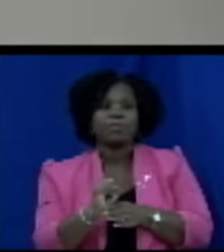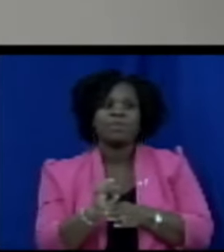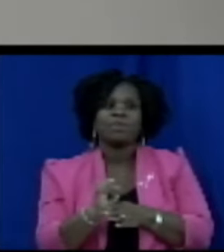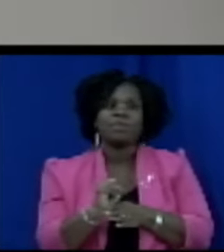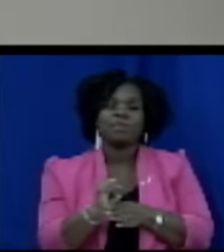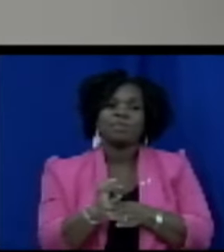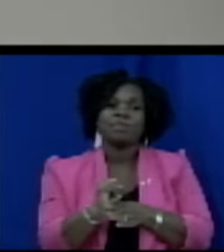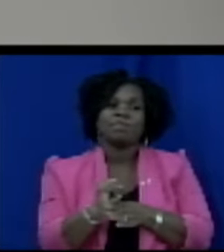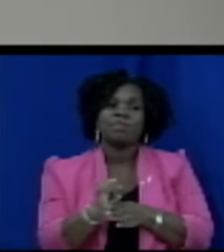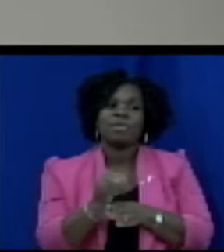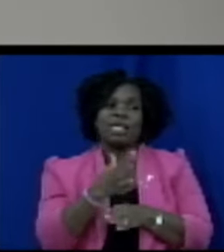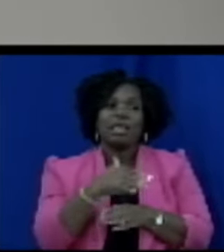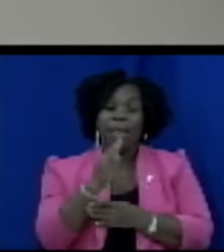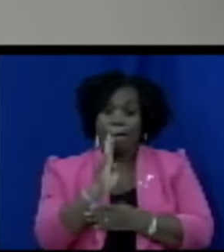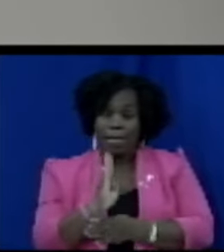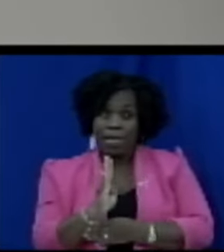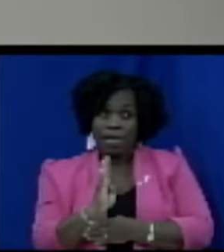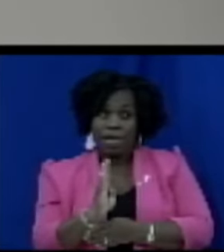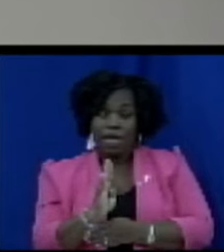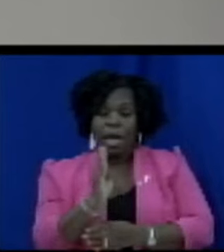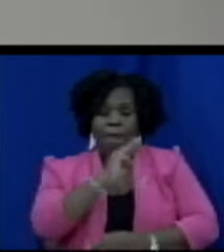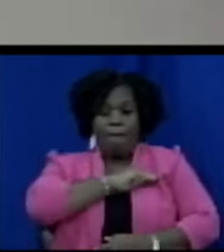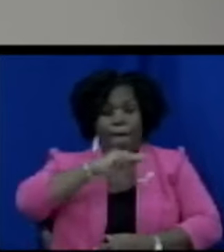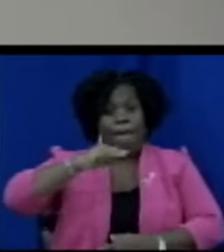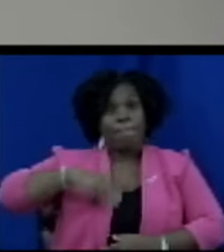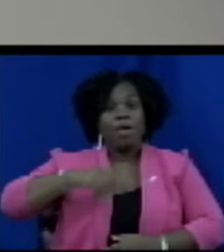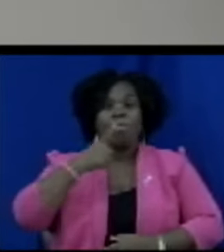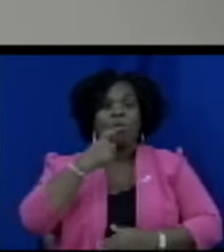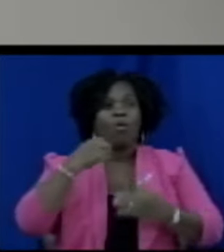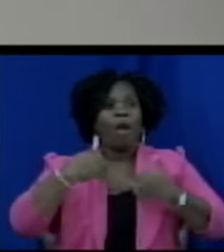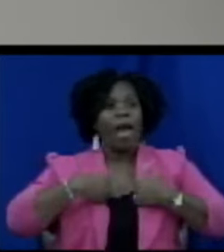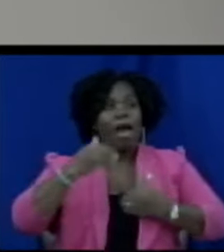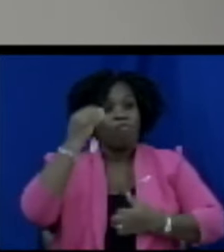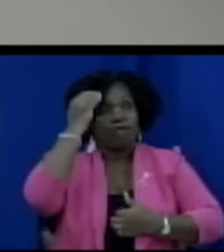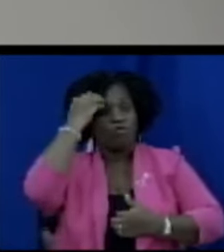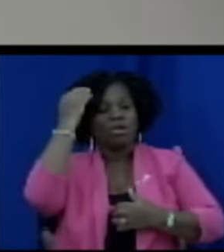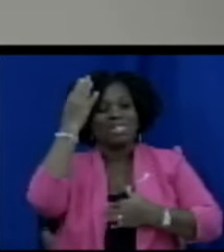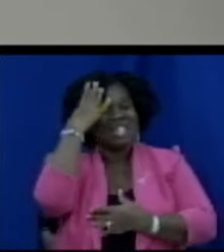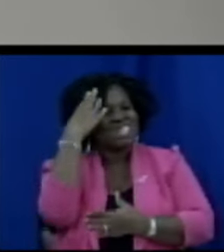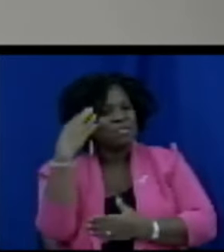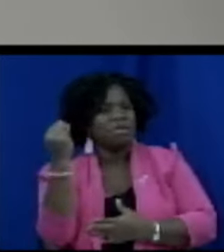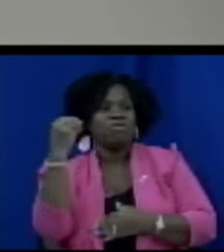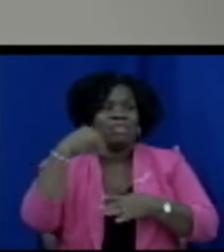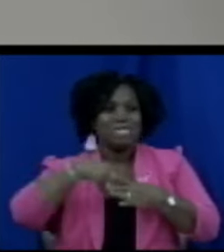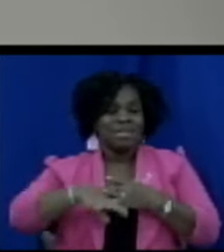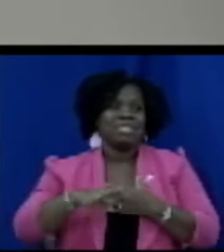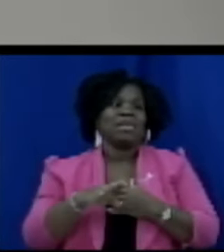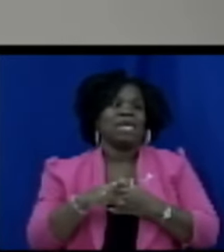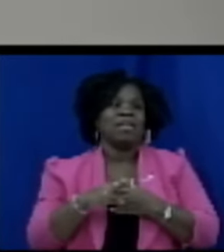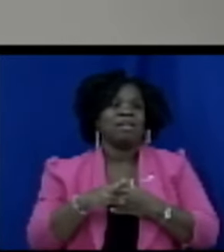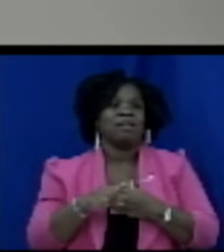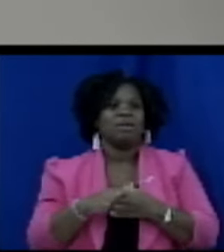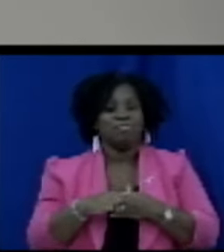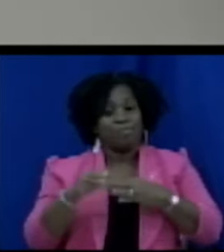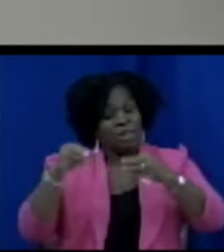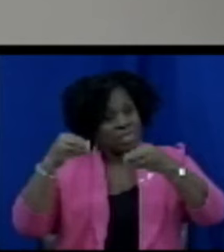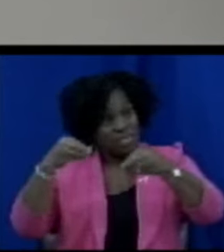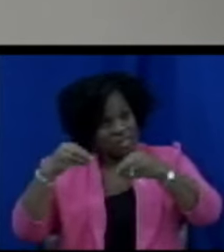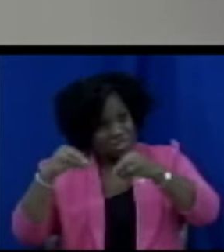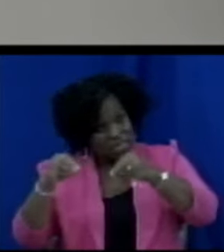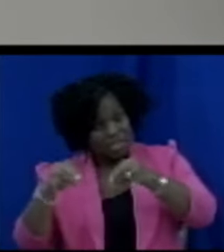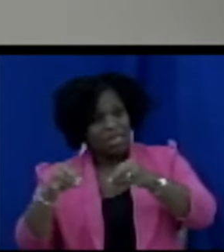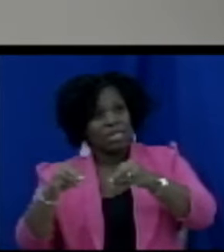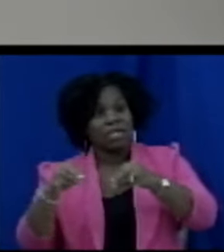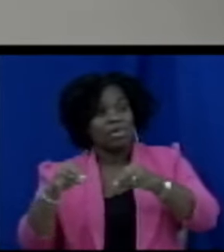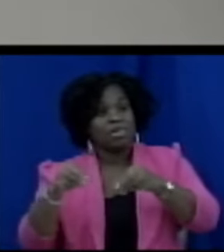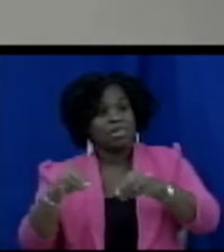said A and then B a member who has knowledge and experience in commerce C a member who